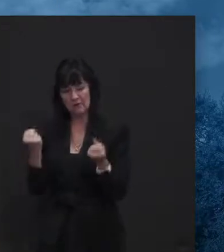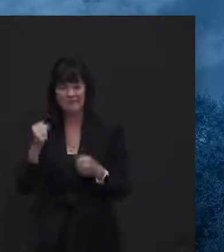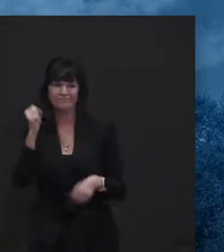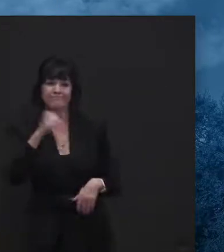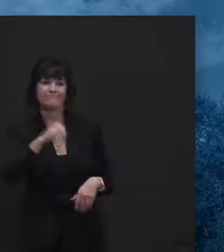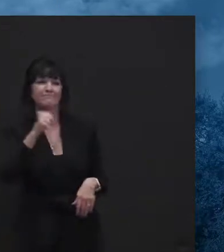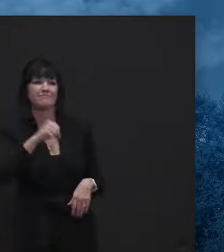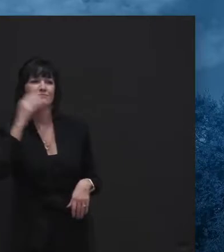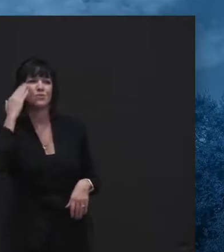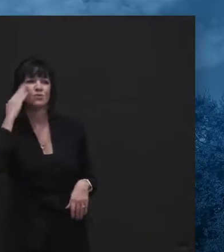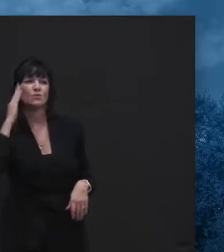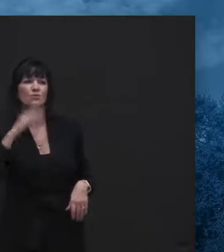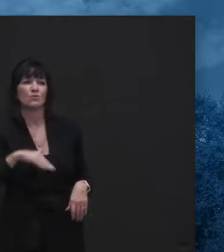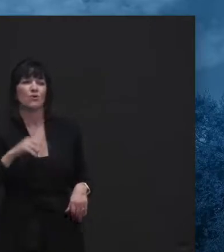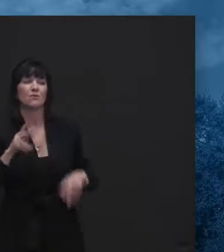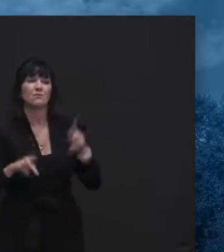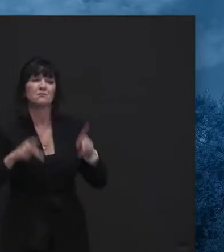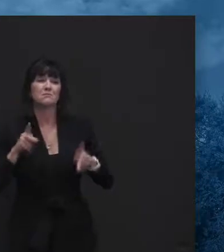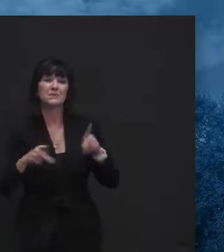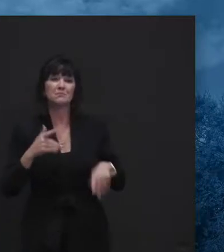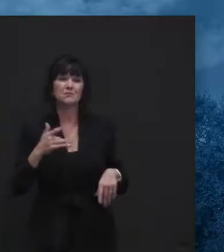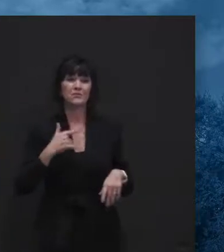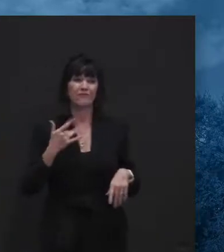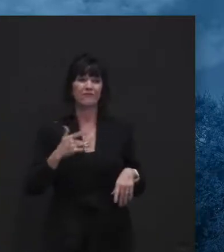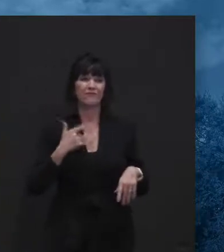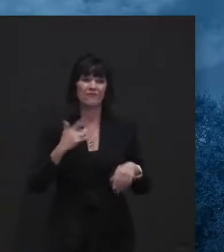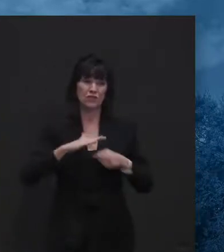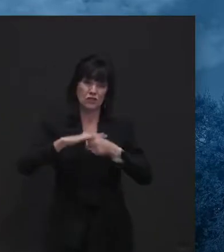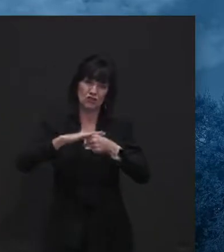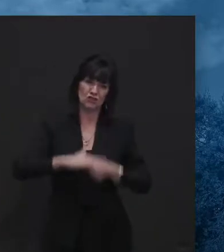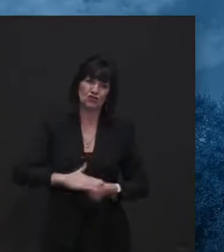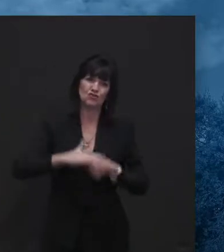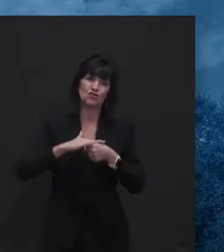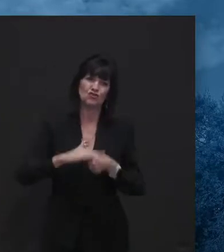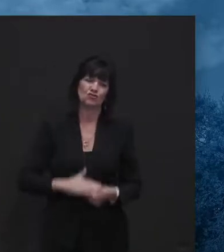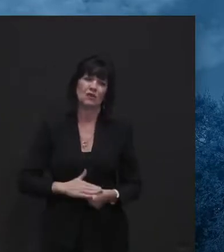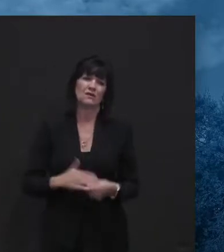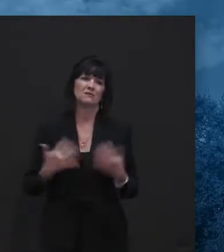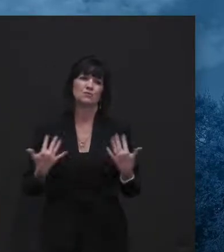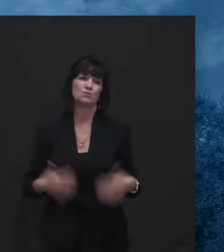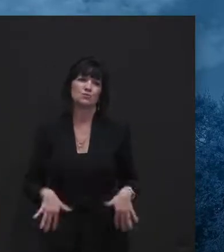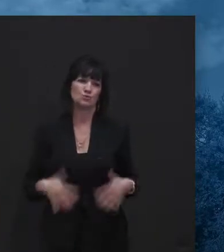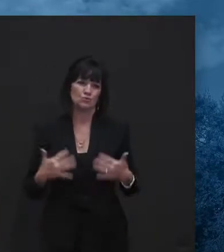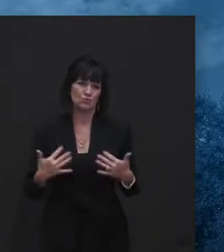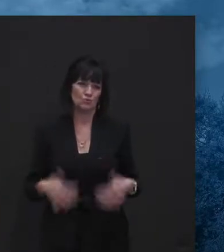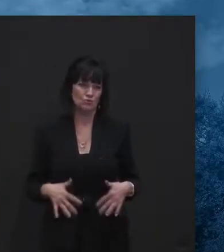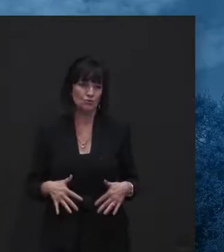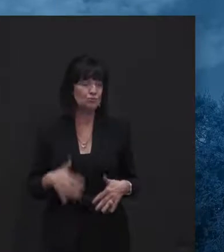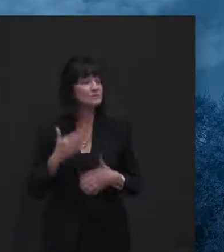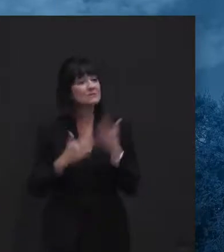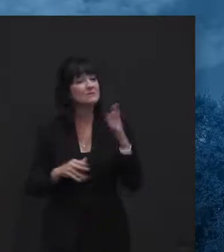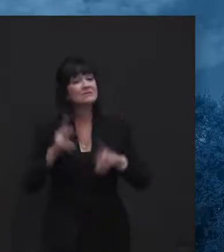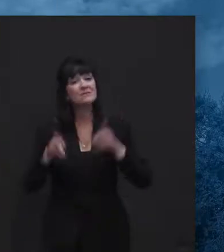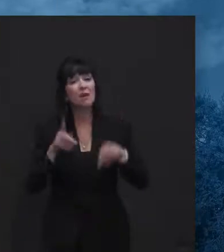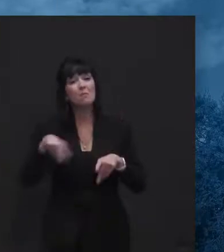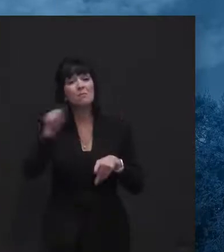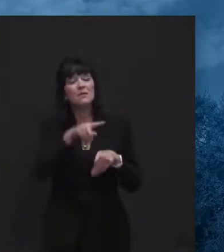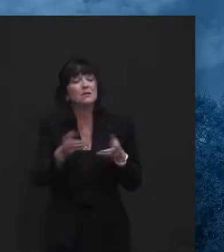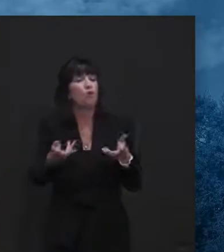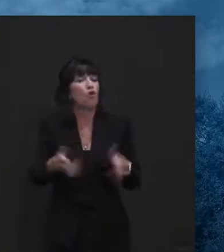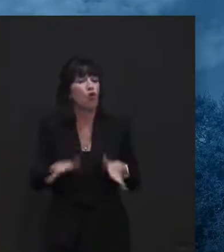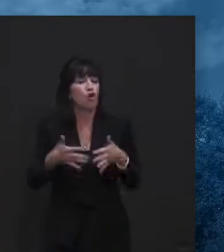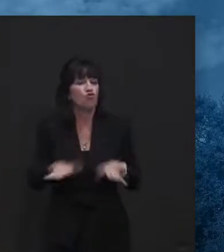for so many people and especially, um, uh, people who are struggling with, um, whether it's, um,